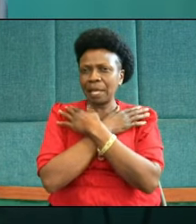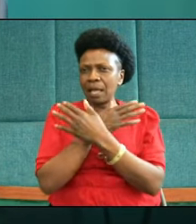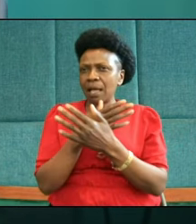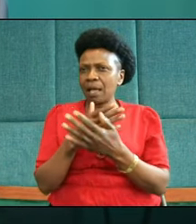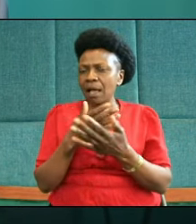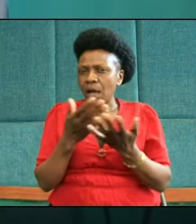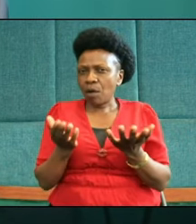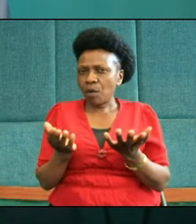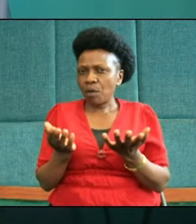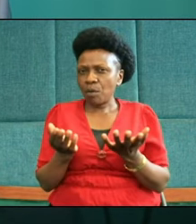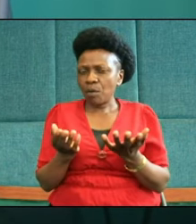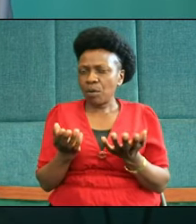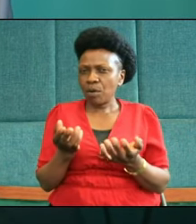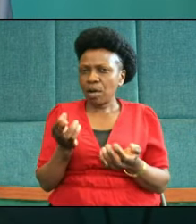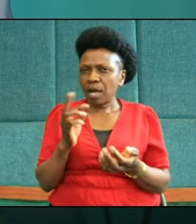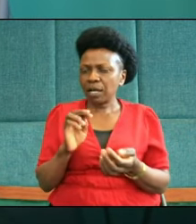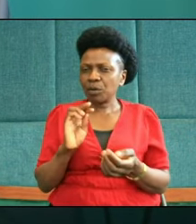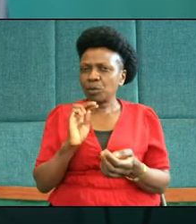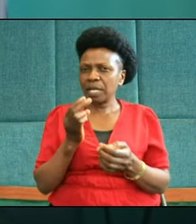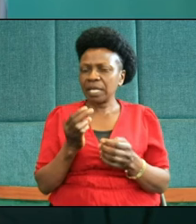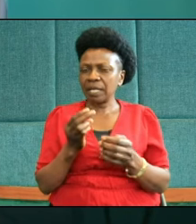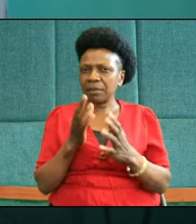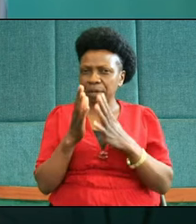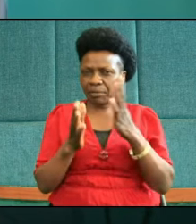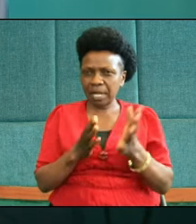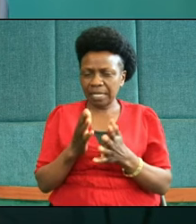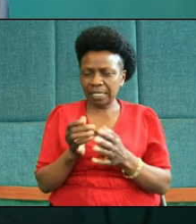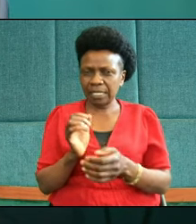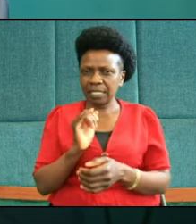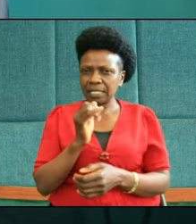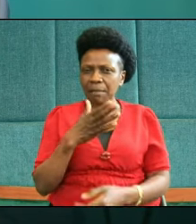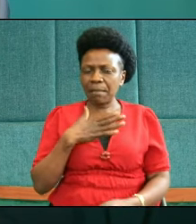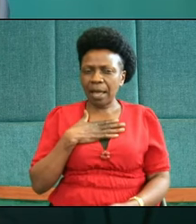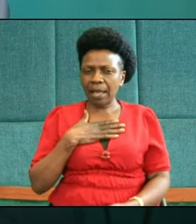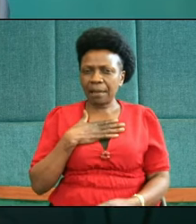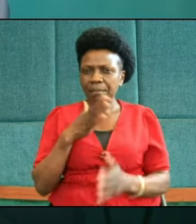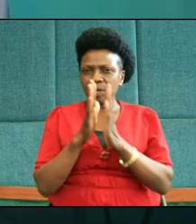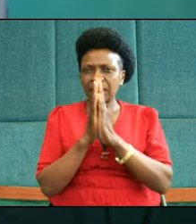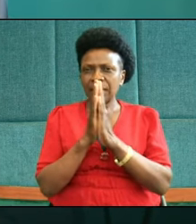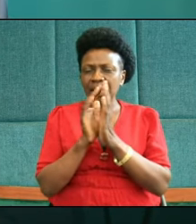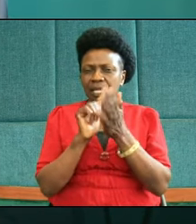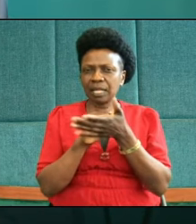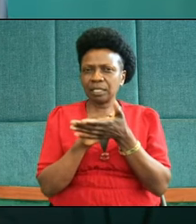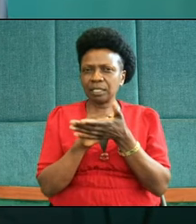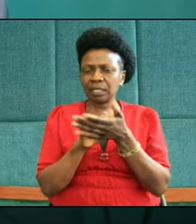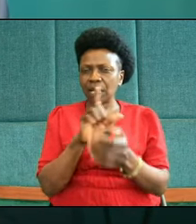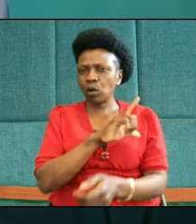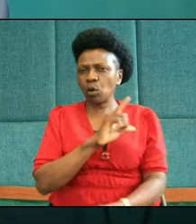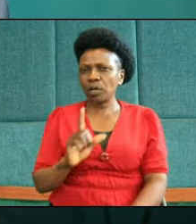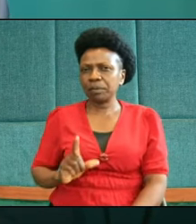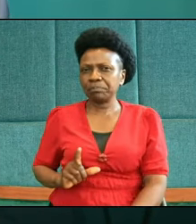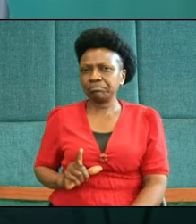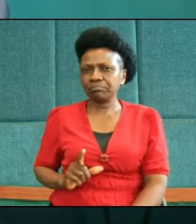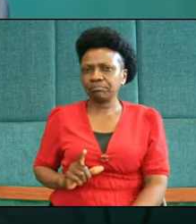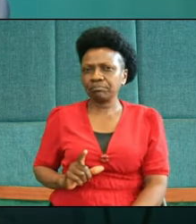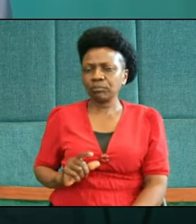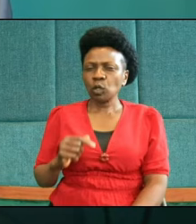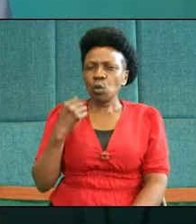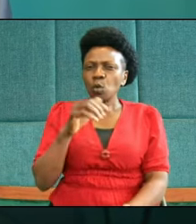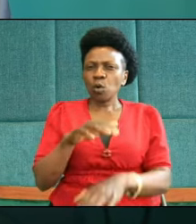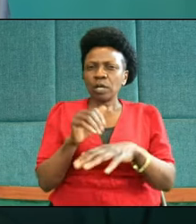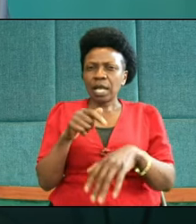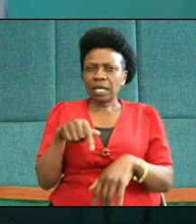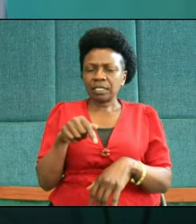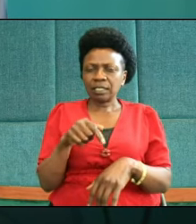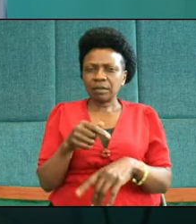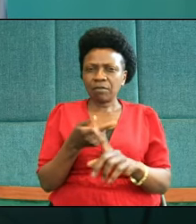are we running this morning? It is my singular prayer that the Lord who called us